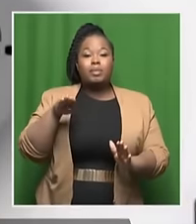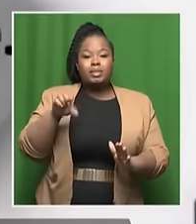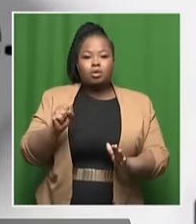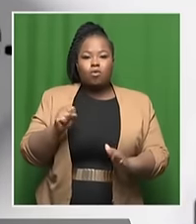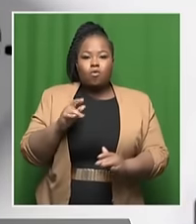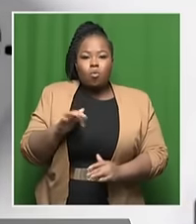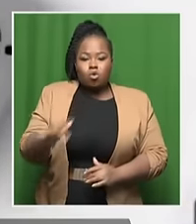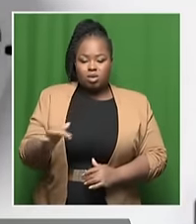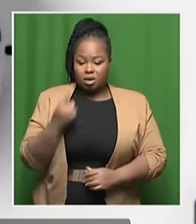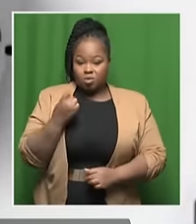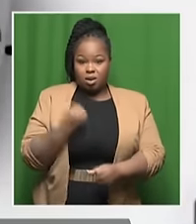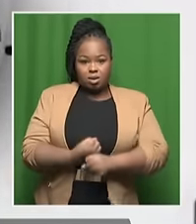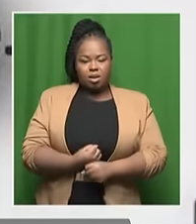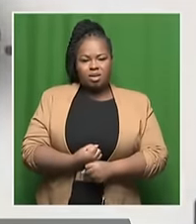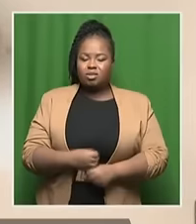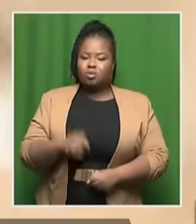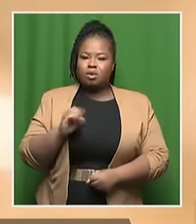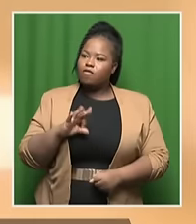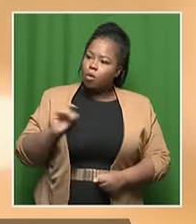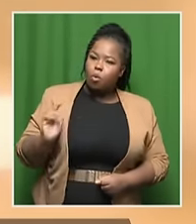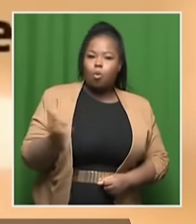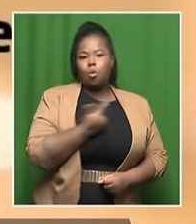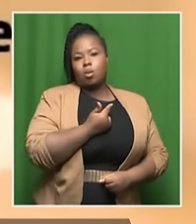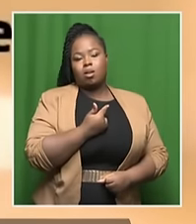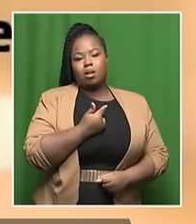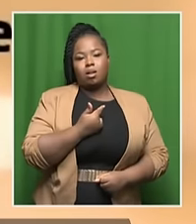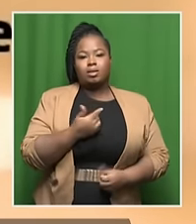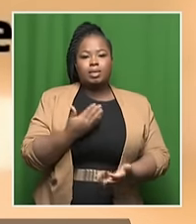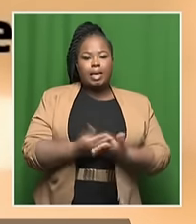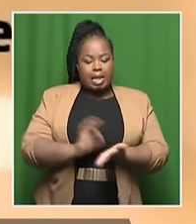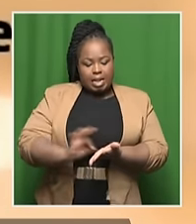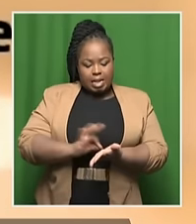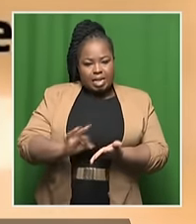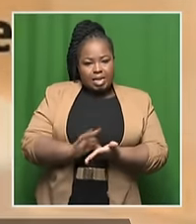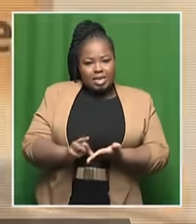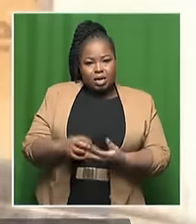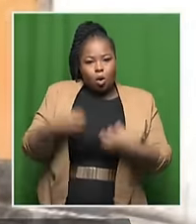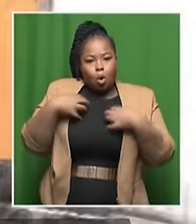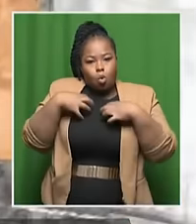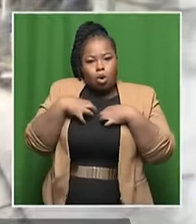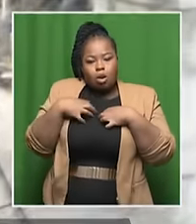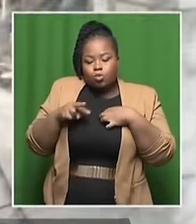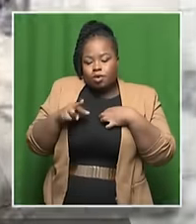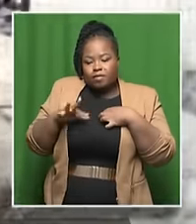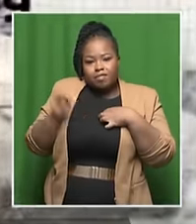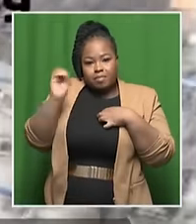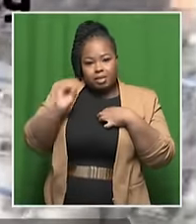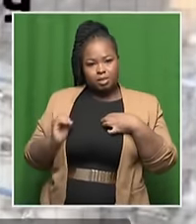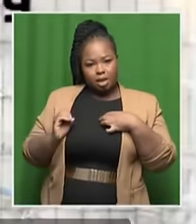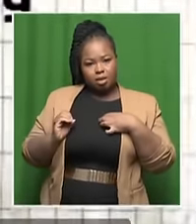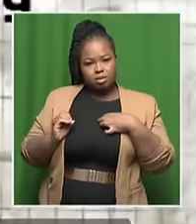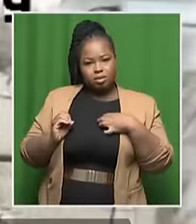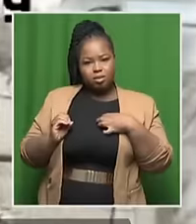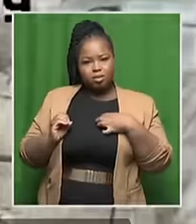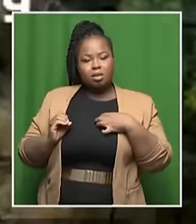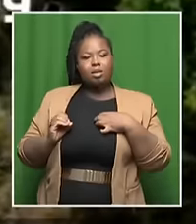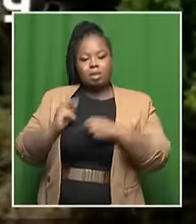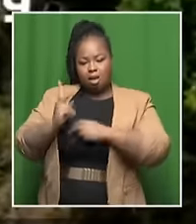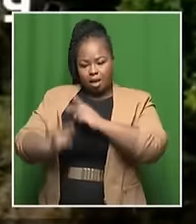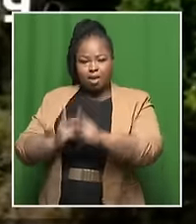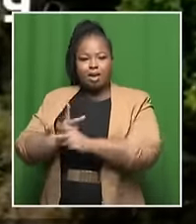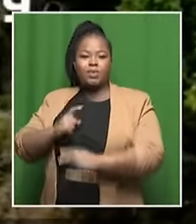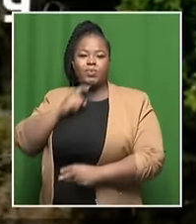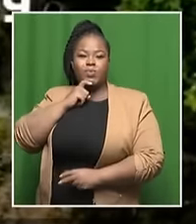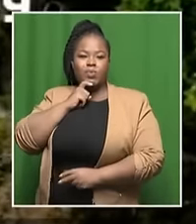So if all shopping centers simply treated 25% of the water that they withdraw, we would